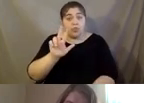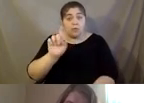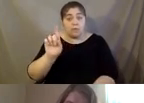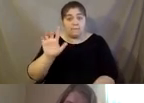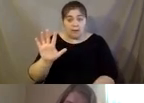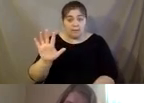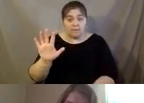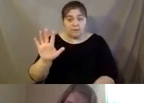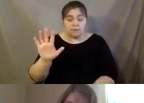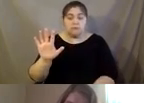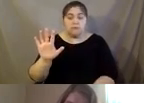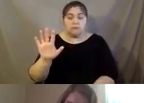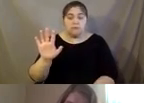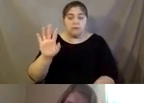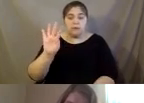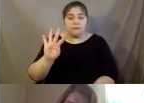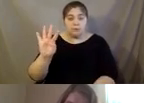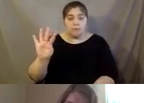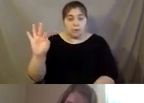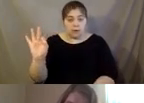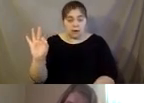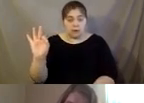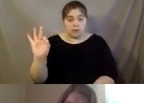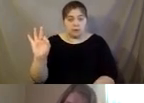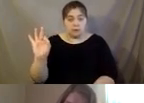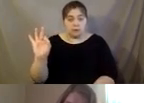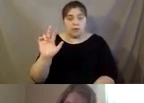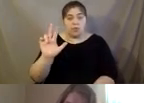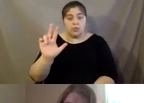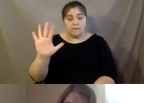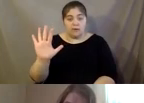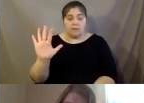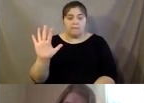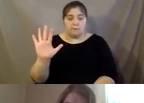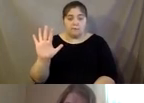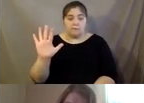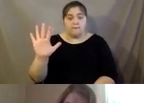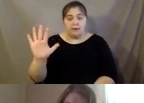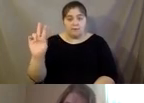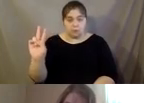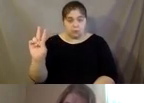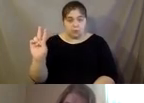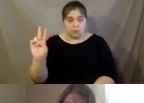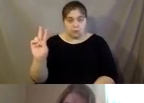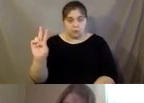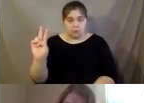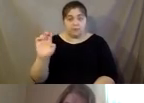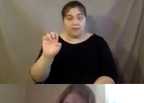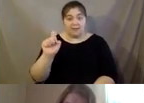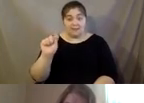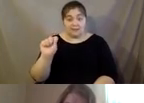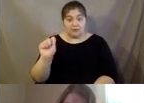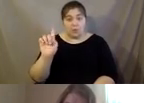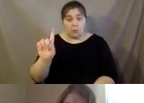-449-3552, extension 1